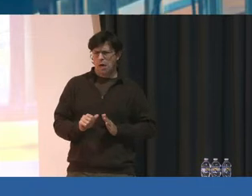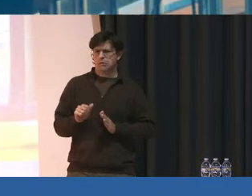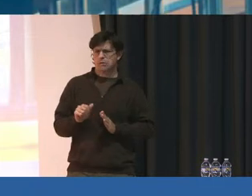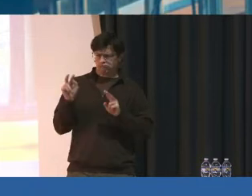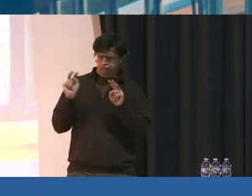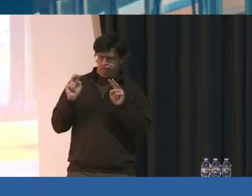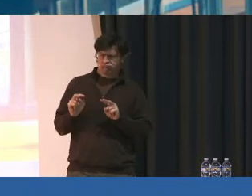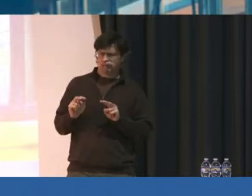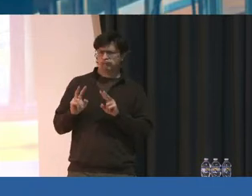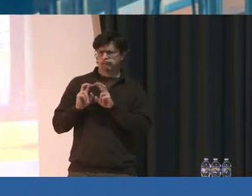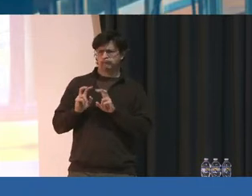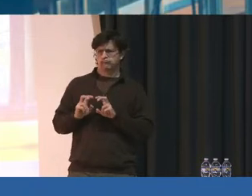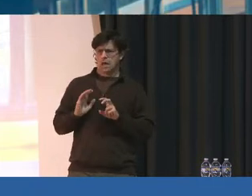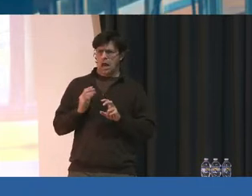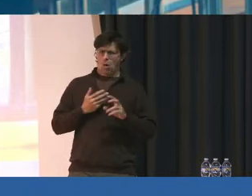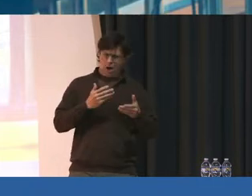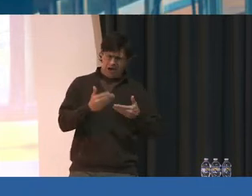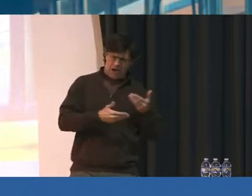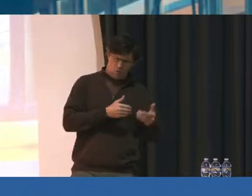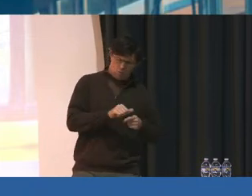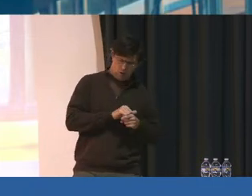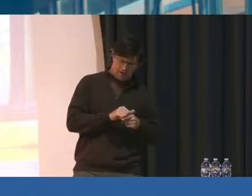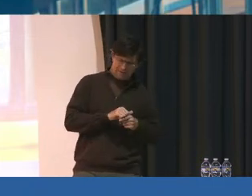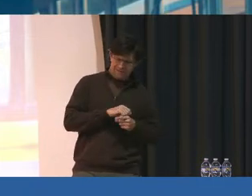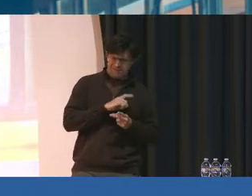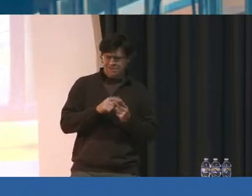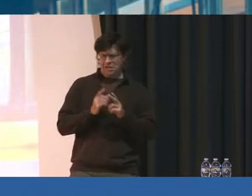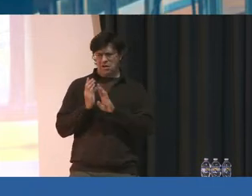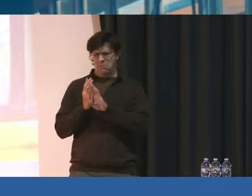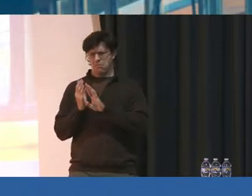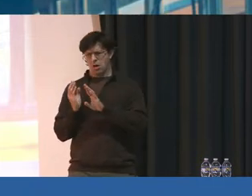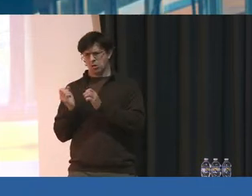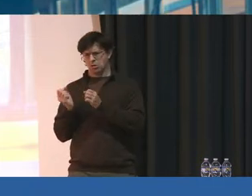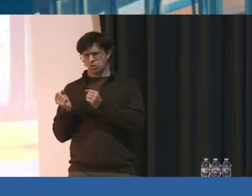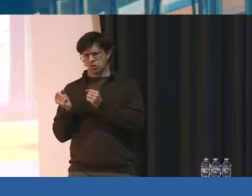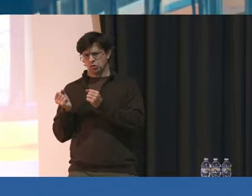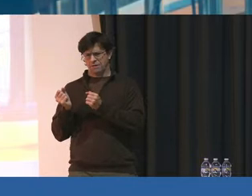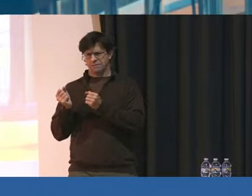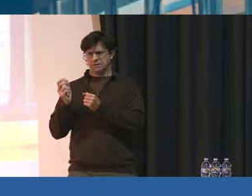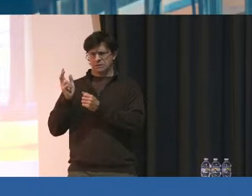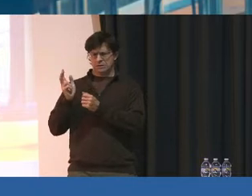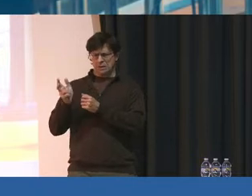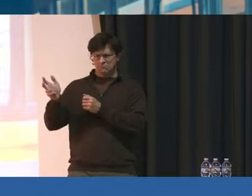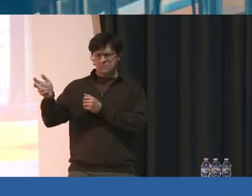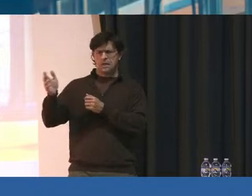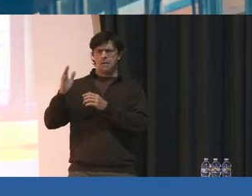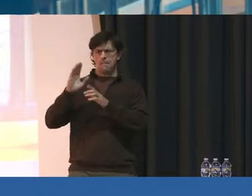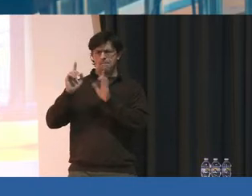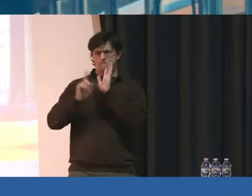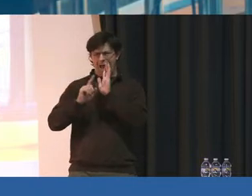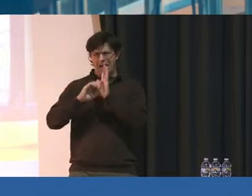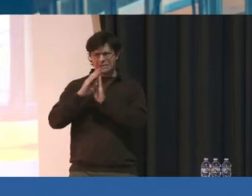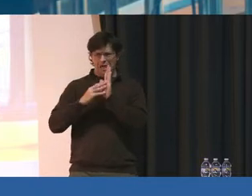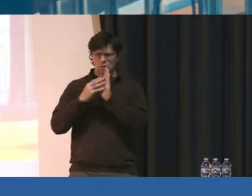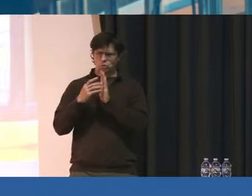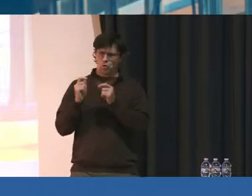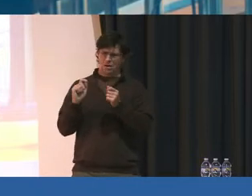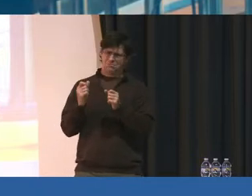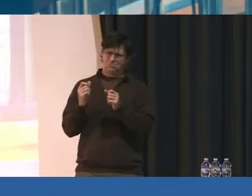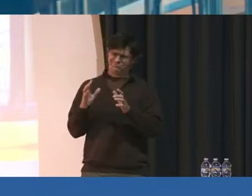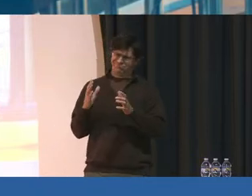everything from our hiring practices to bus routes to bail schedules to ensure that, quite frankly, we do a better job.